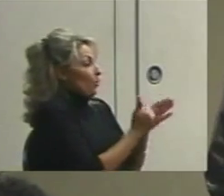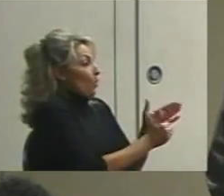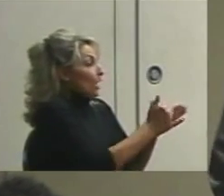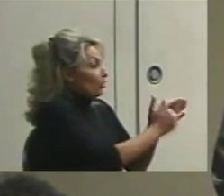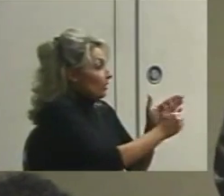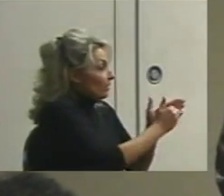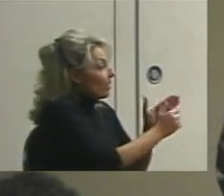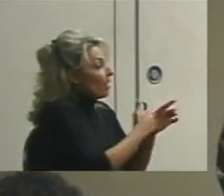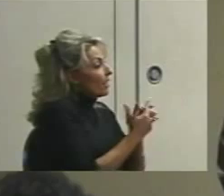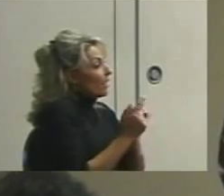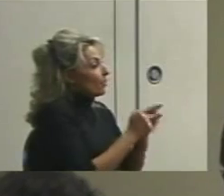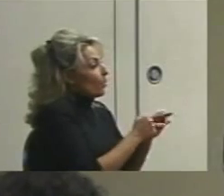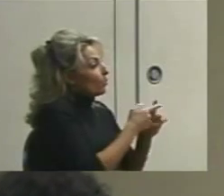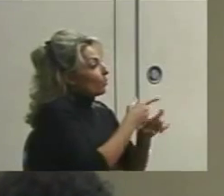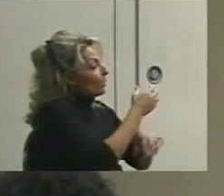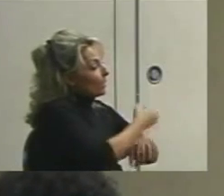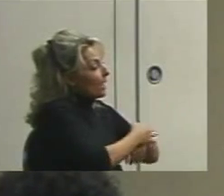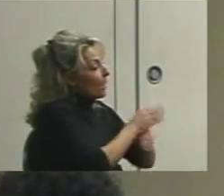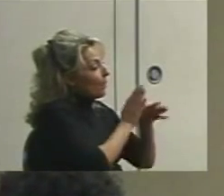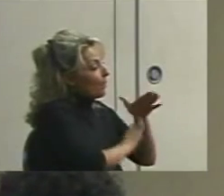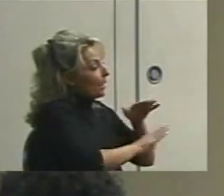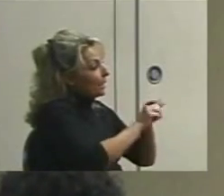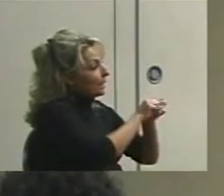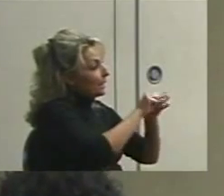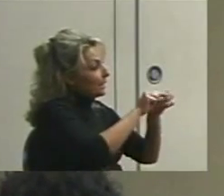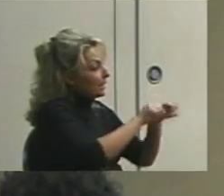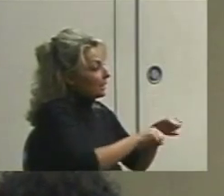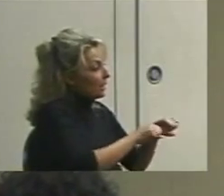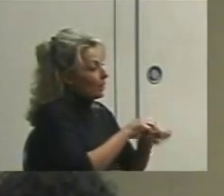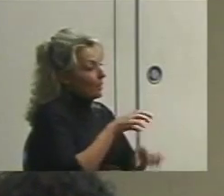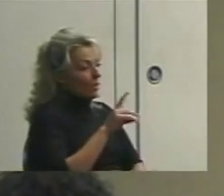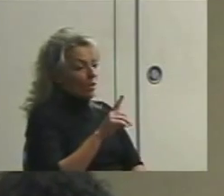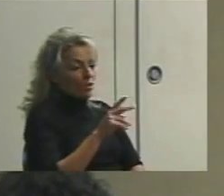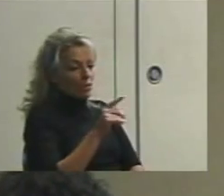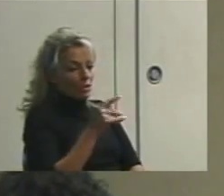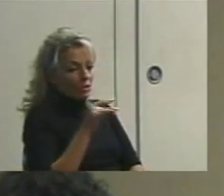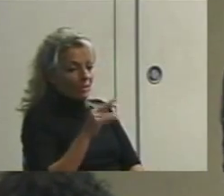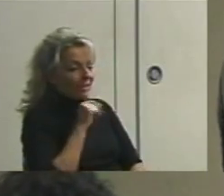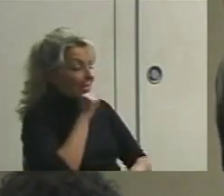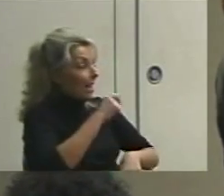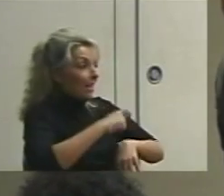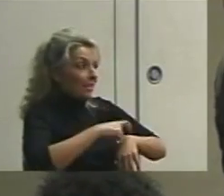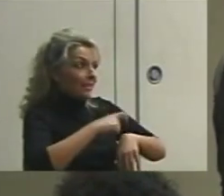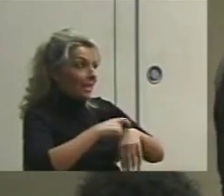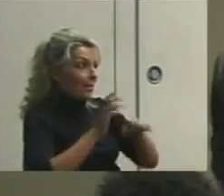would probably go to a time-based system rather than duration. Duration is not a time-based system.